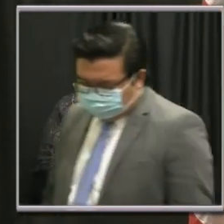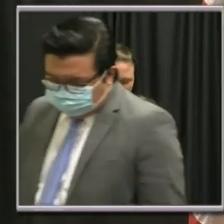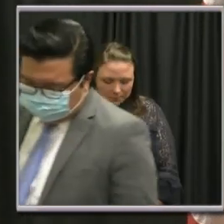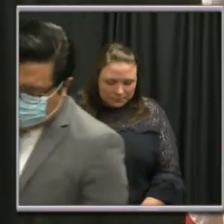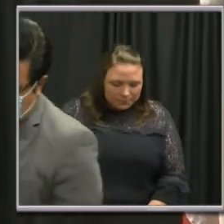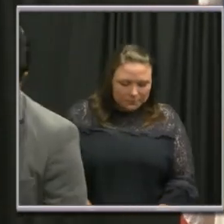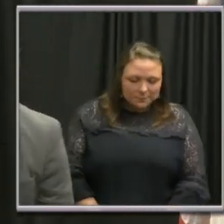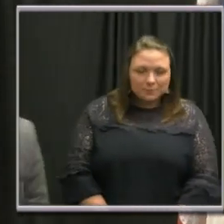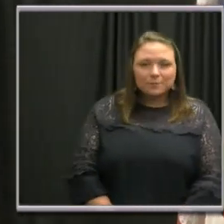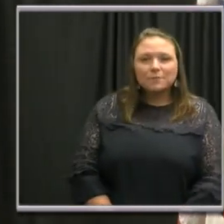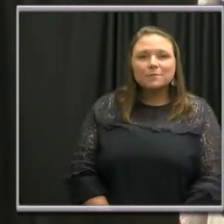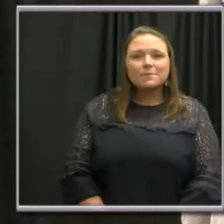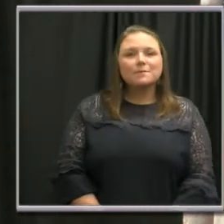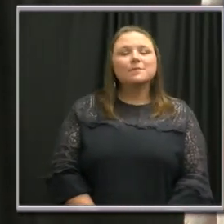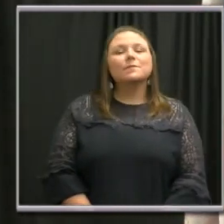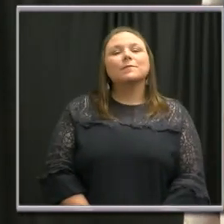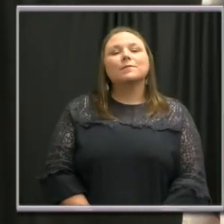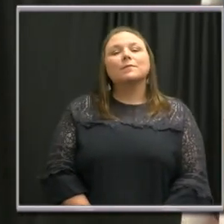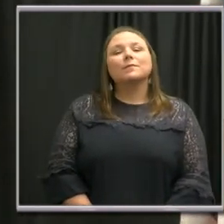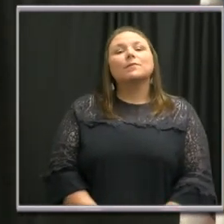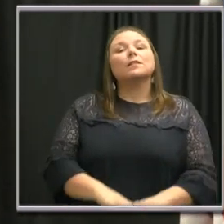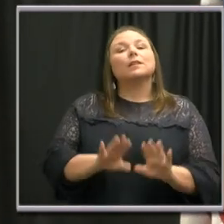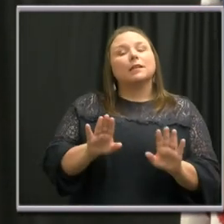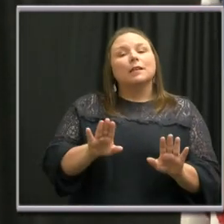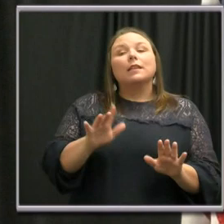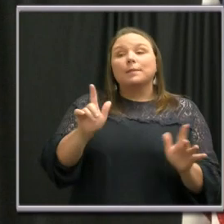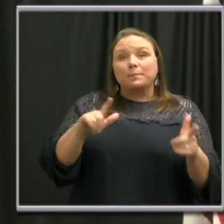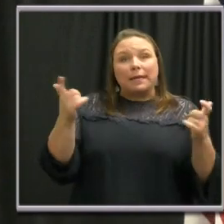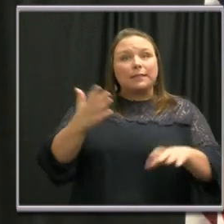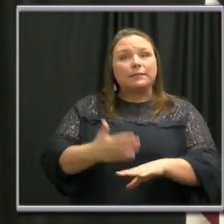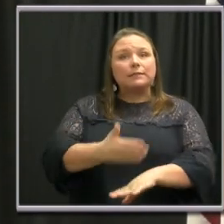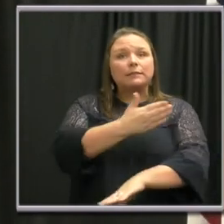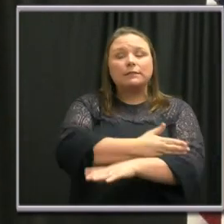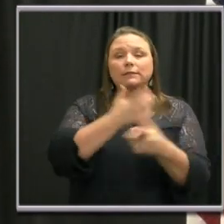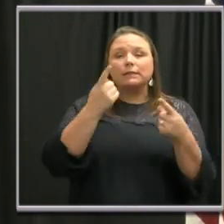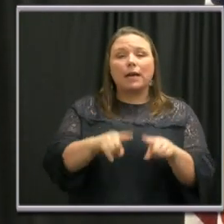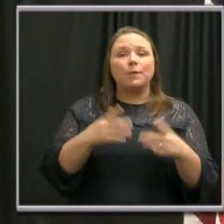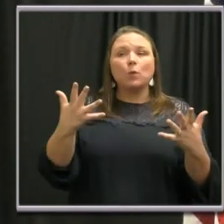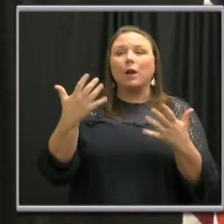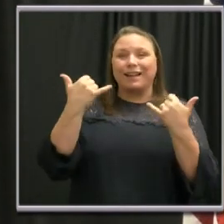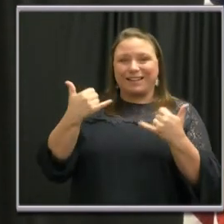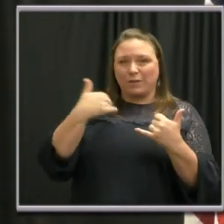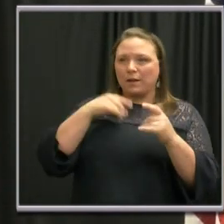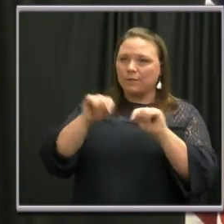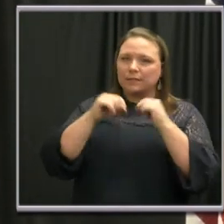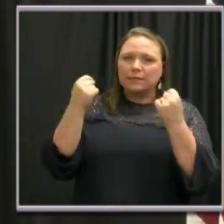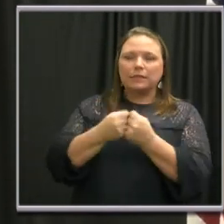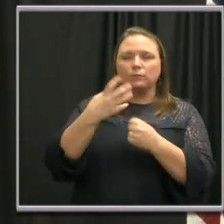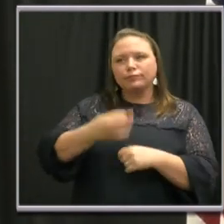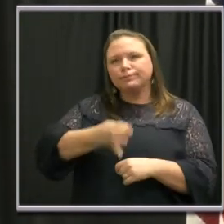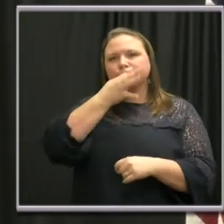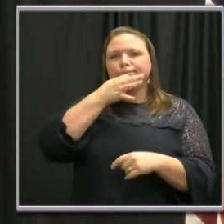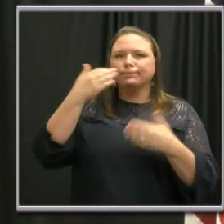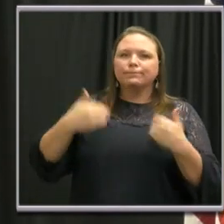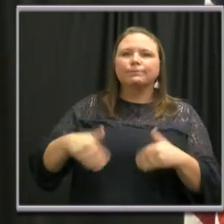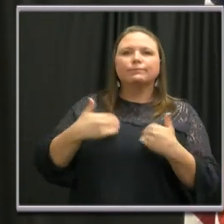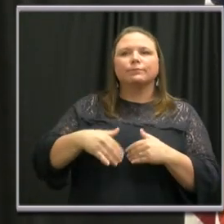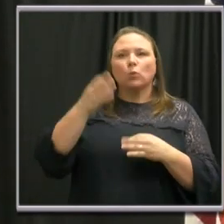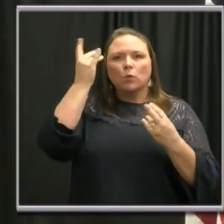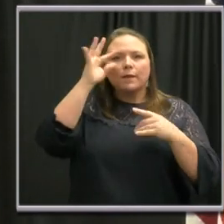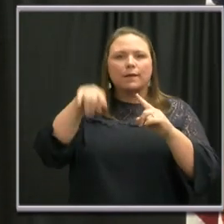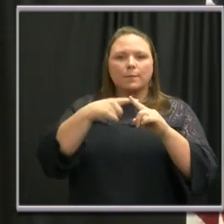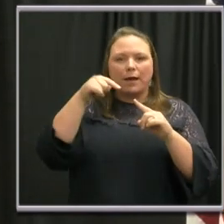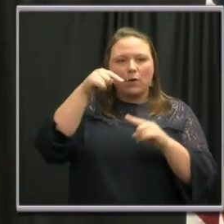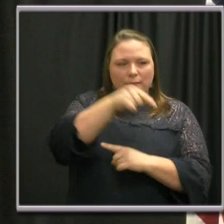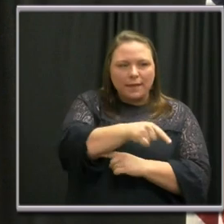Thank you for the question. I mean, the biggest thing that was accomplished is now you have a team of very seasoned executives who are thinking about this